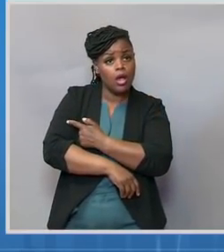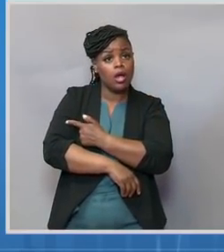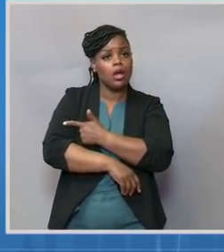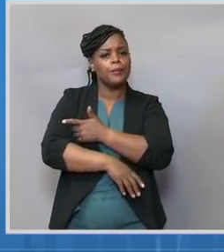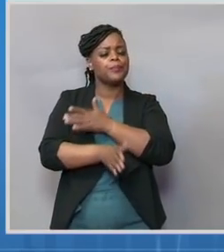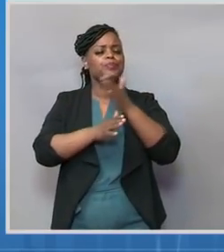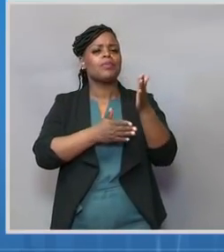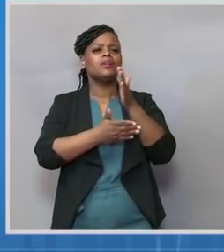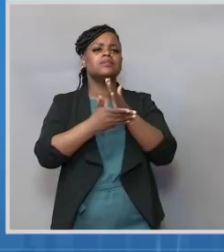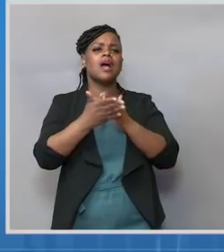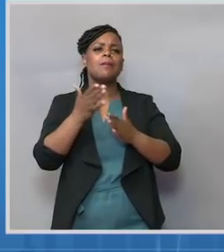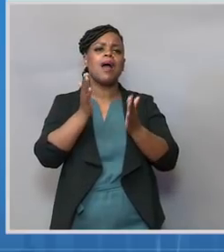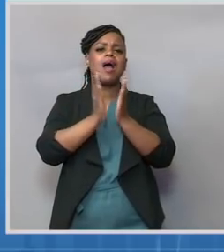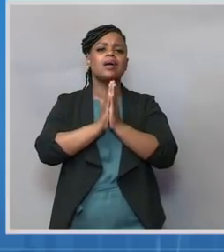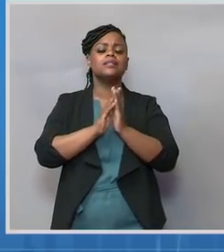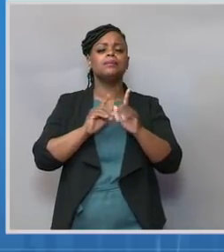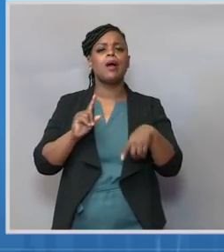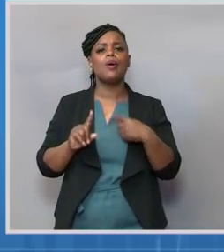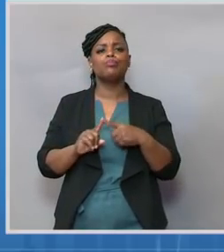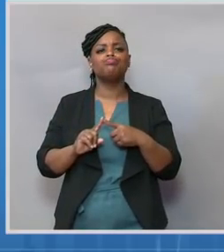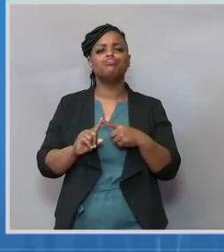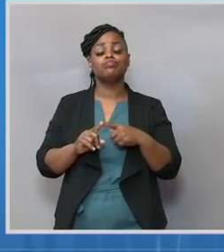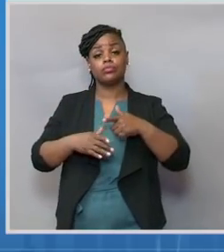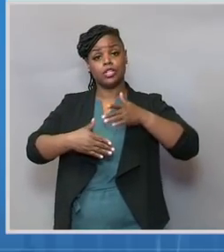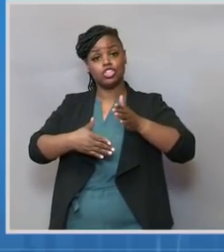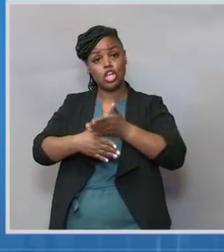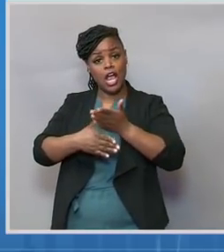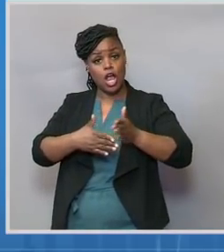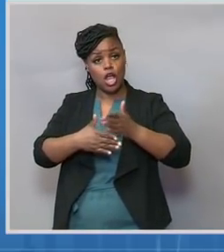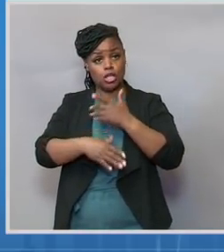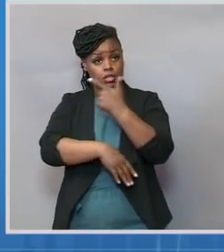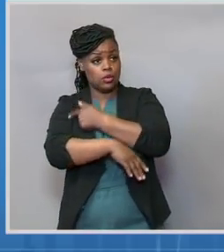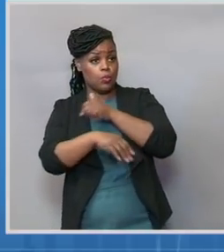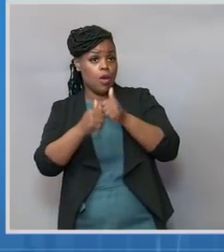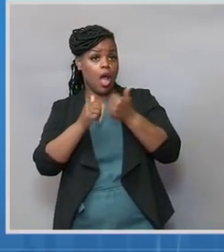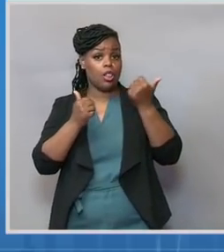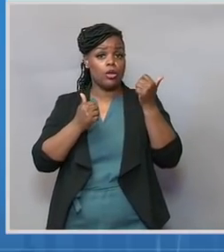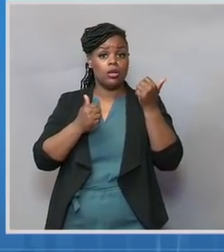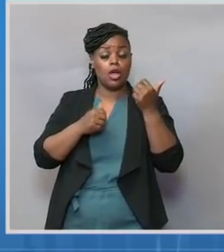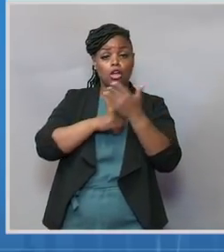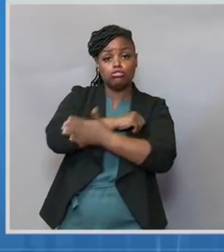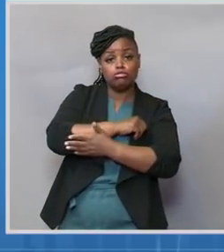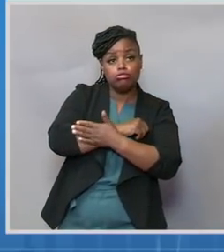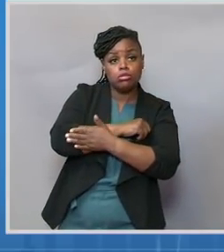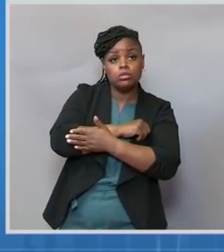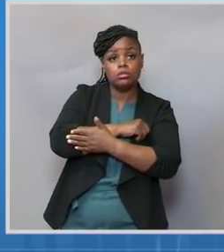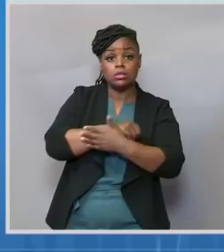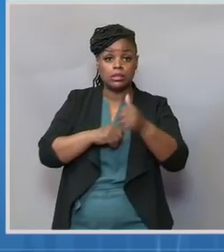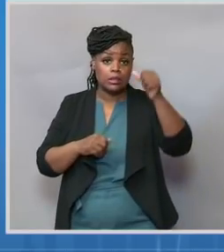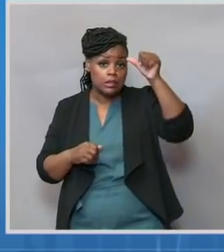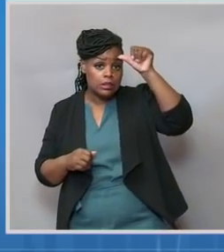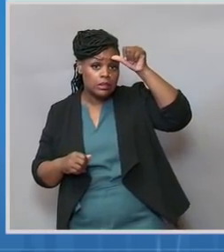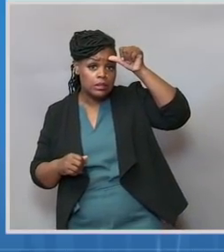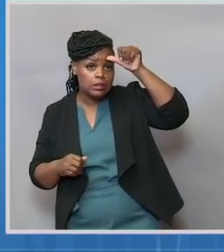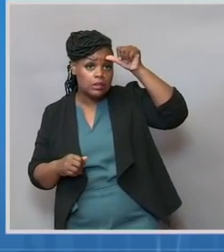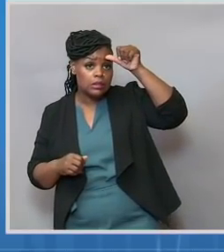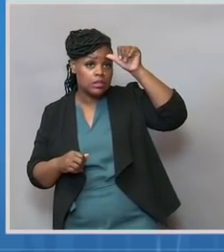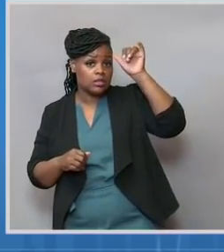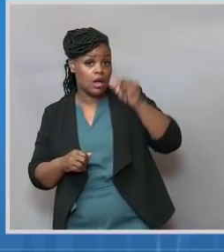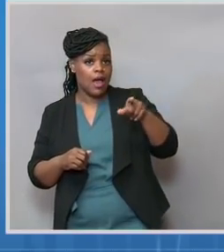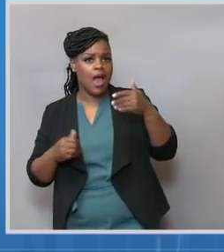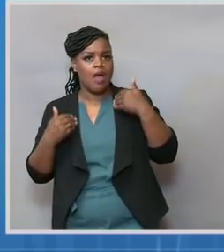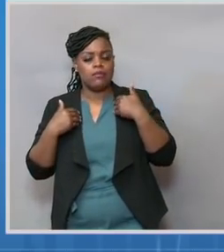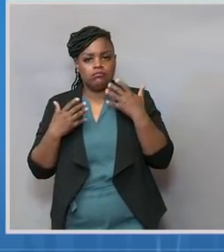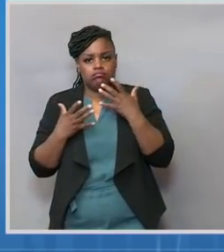sharing vaccine doses with other countries? I'm sure you've seen in particular India is on and is having a terrible time right